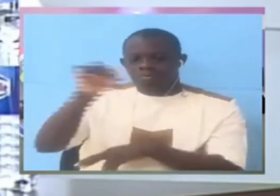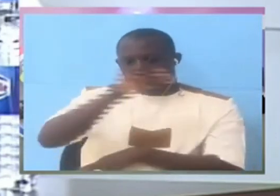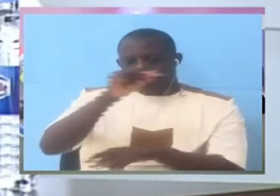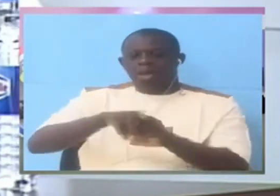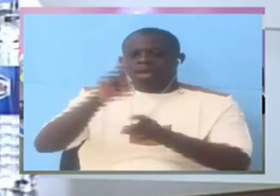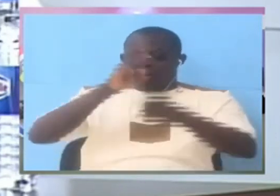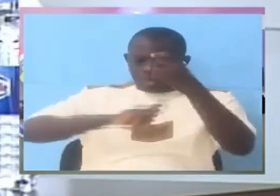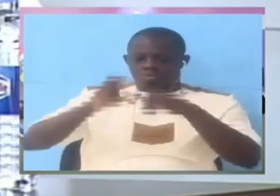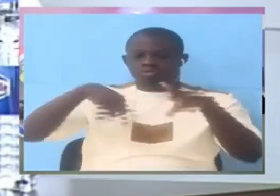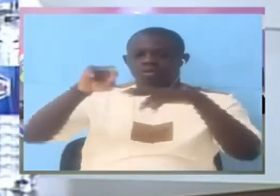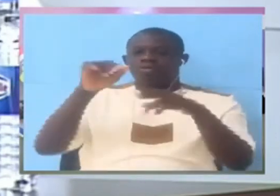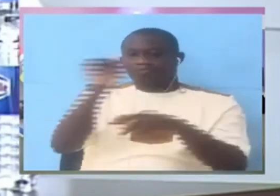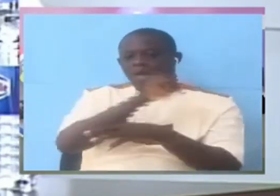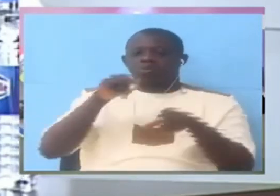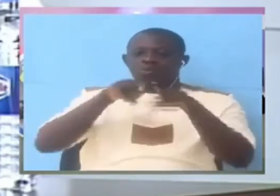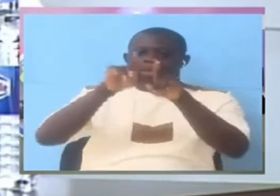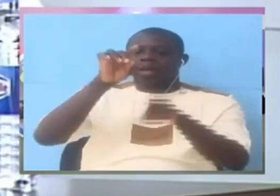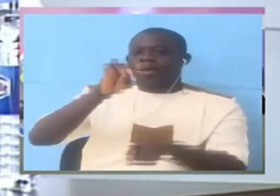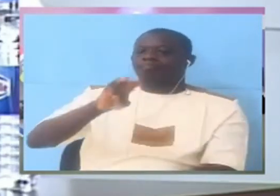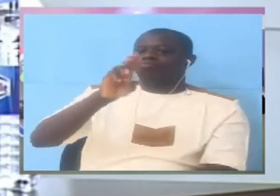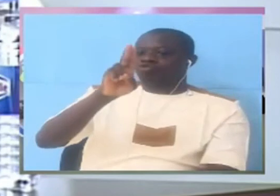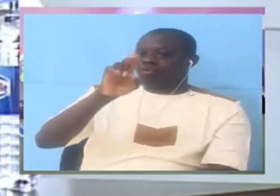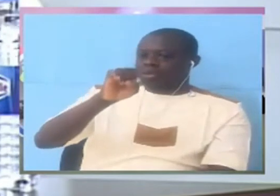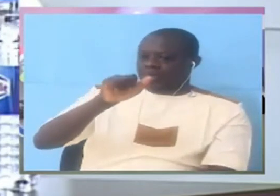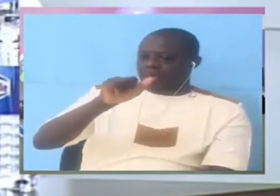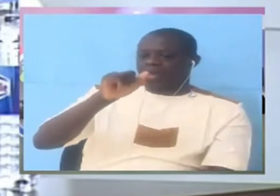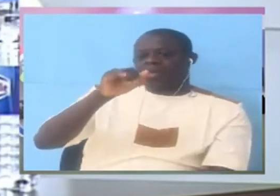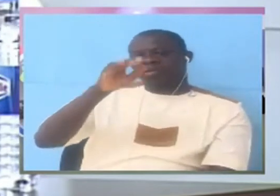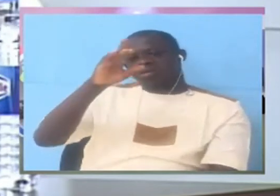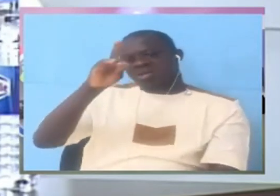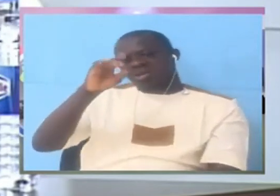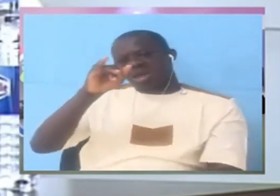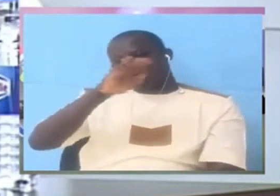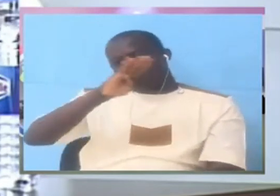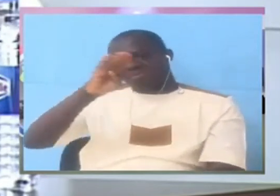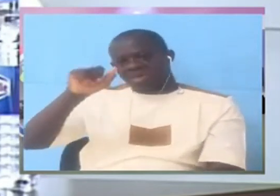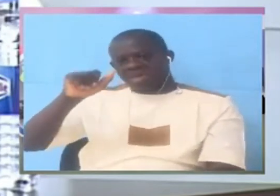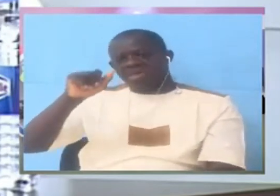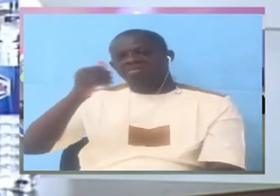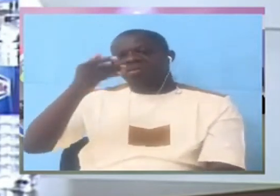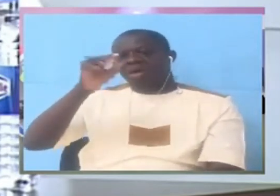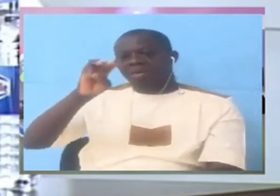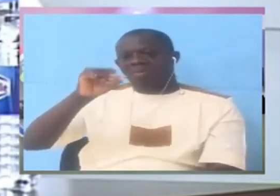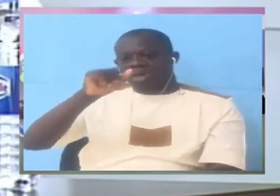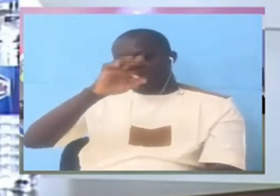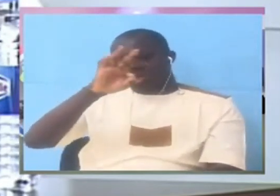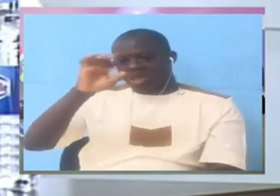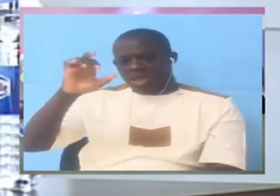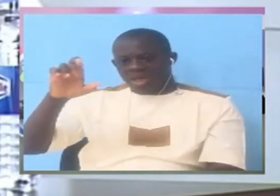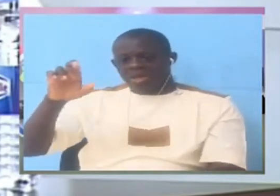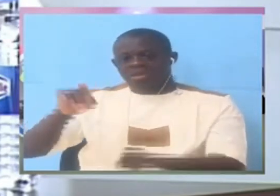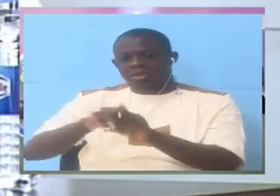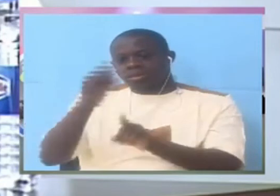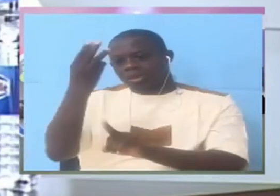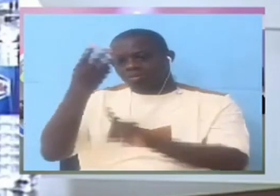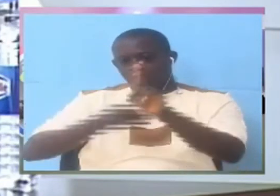with Musa Diba not a new Musa Diba Mouruta Koteke but our Bojang but our Bojang three or four most of months carissa